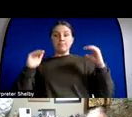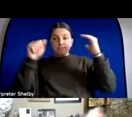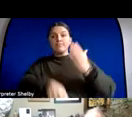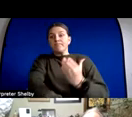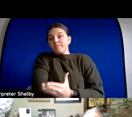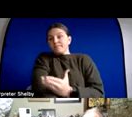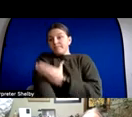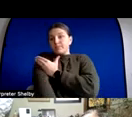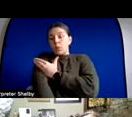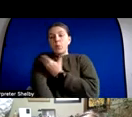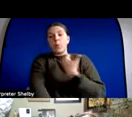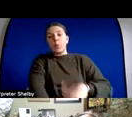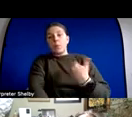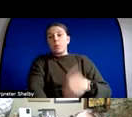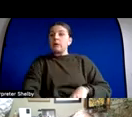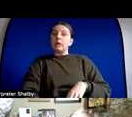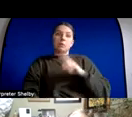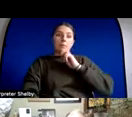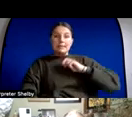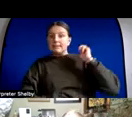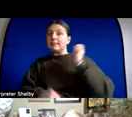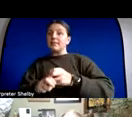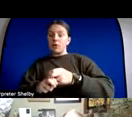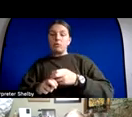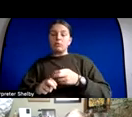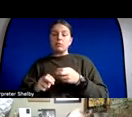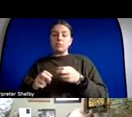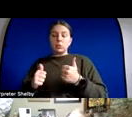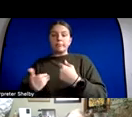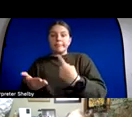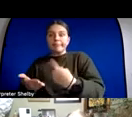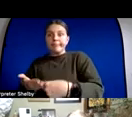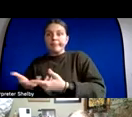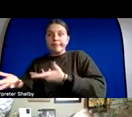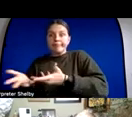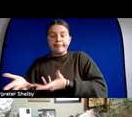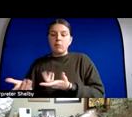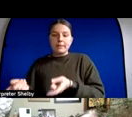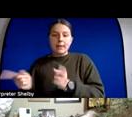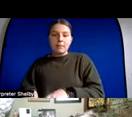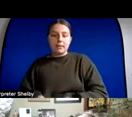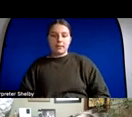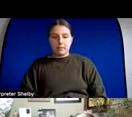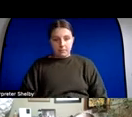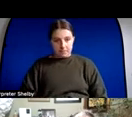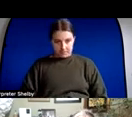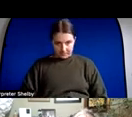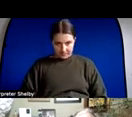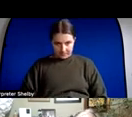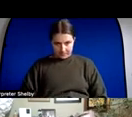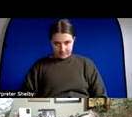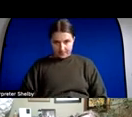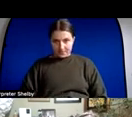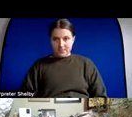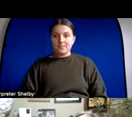for us to push back you know there's an expression human in the loop that people like